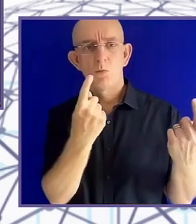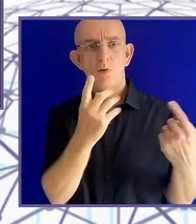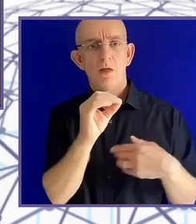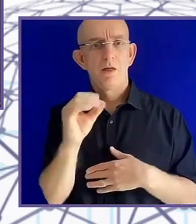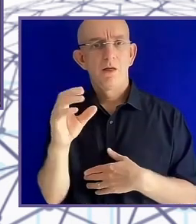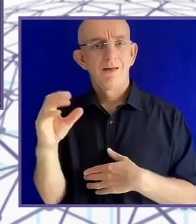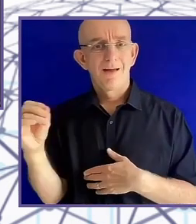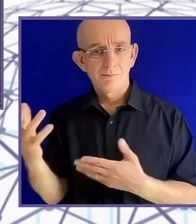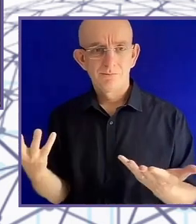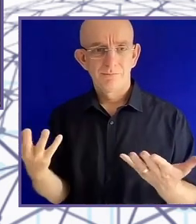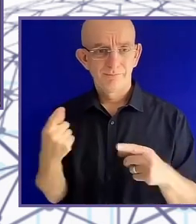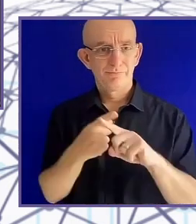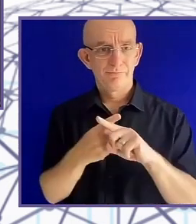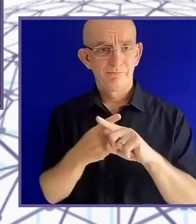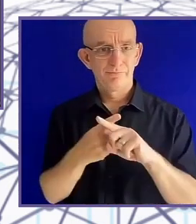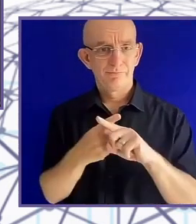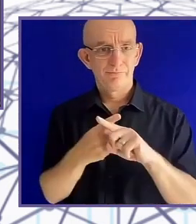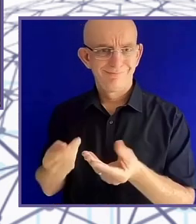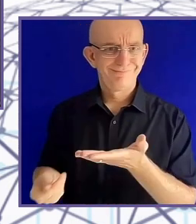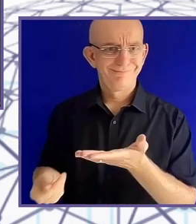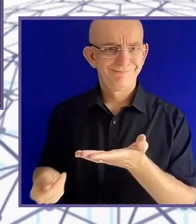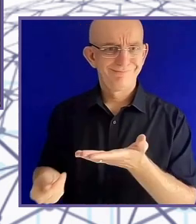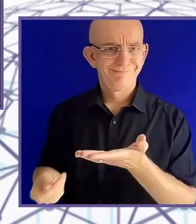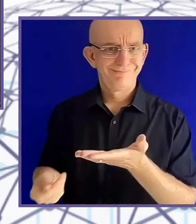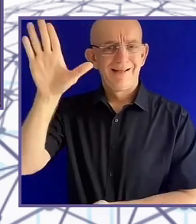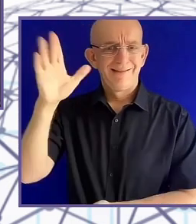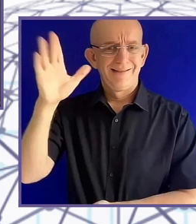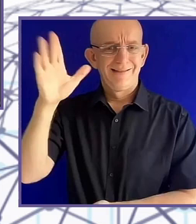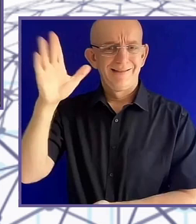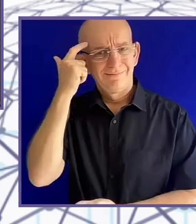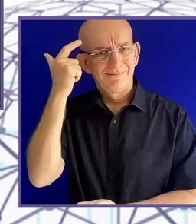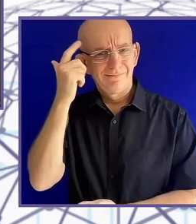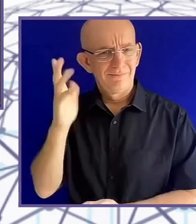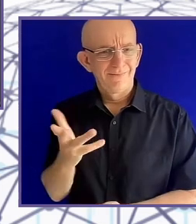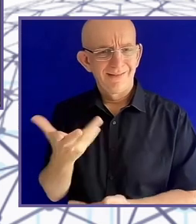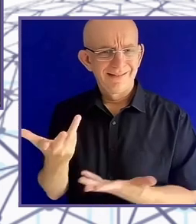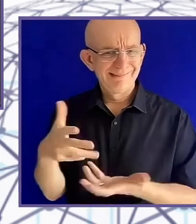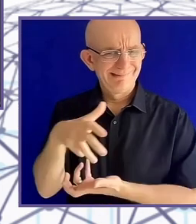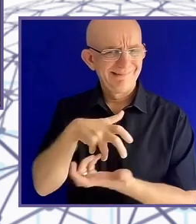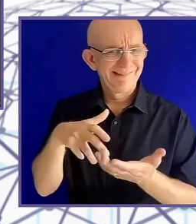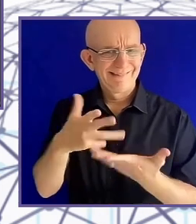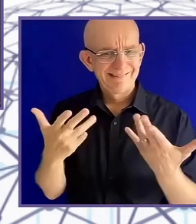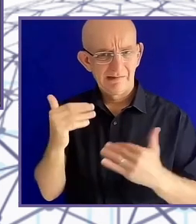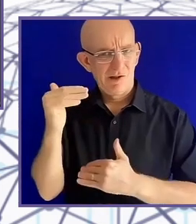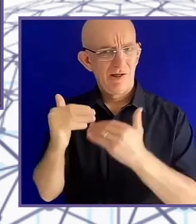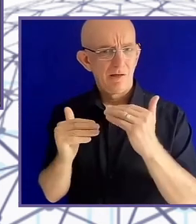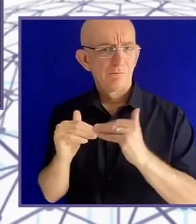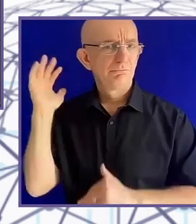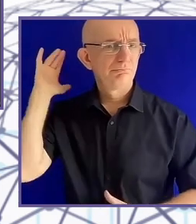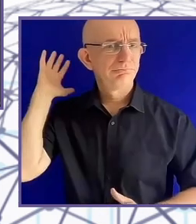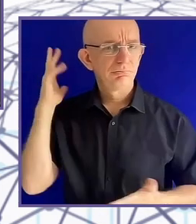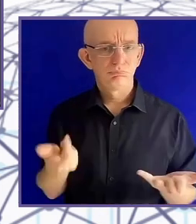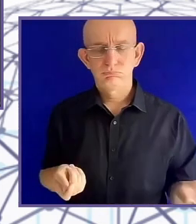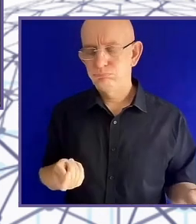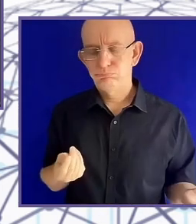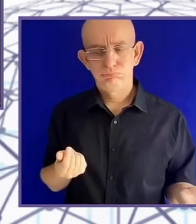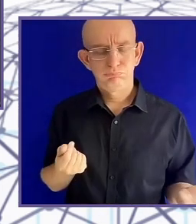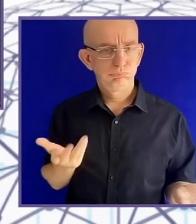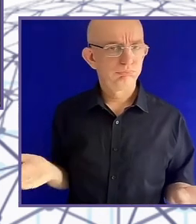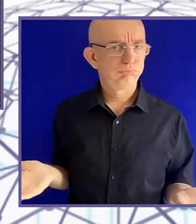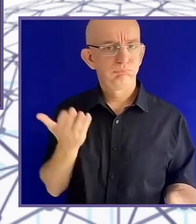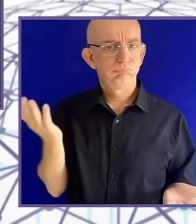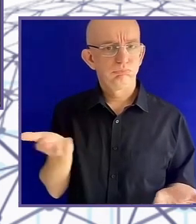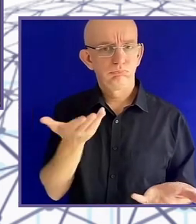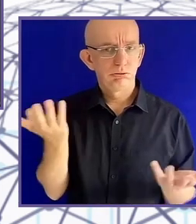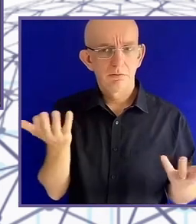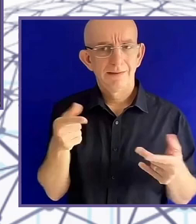just as expensive. The bigger you go, the more expensive it is. And what Tiggy spent a long time doing, and in his PhD driver, he had this moment where